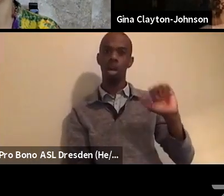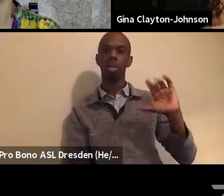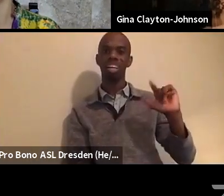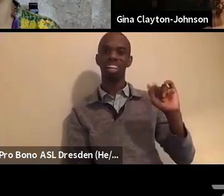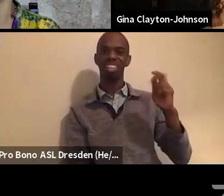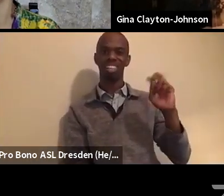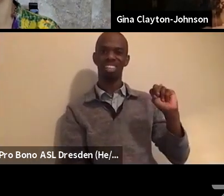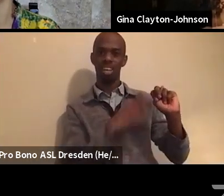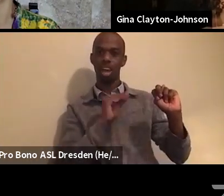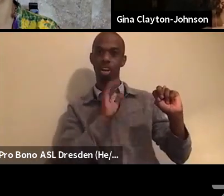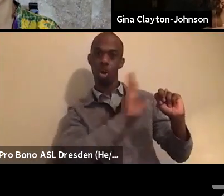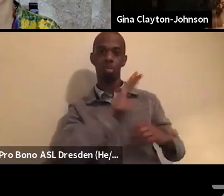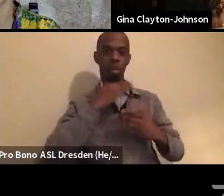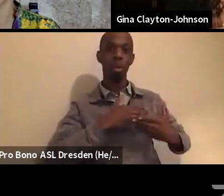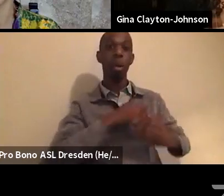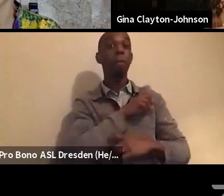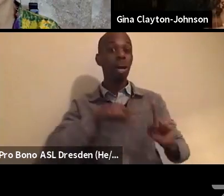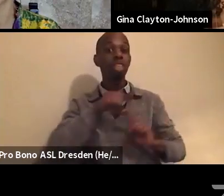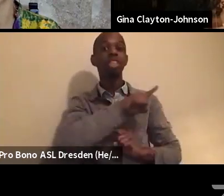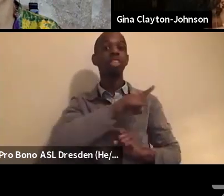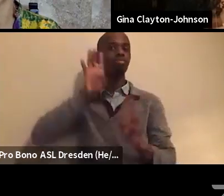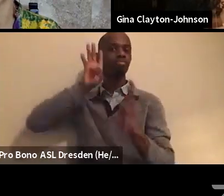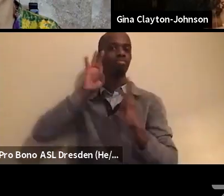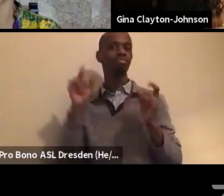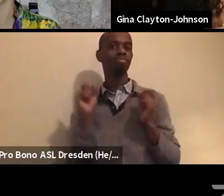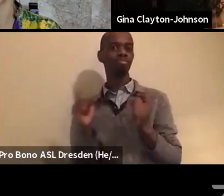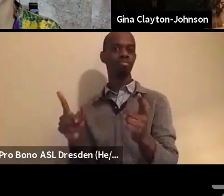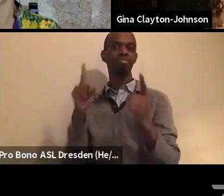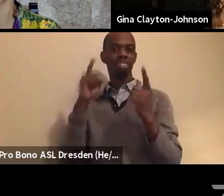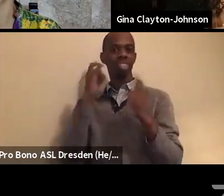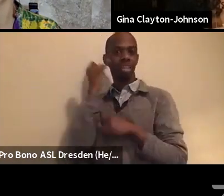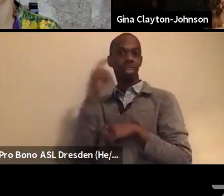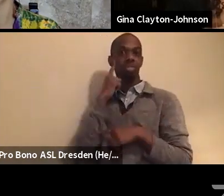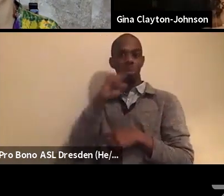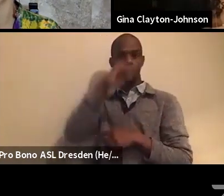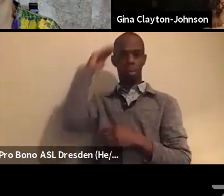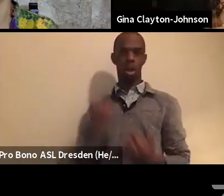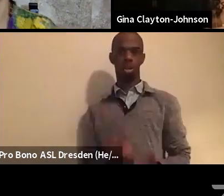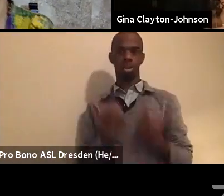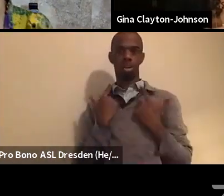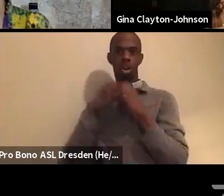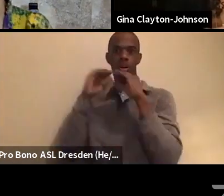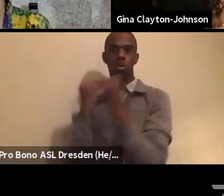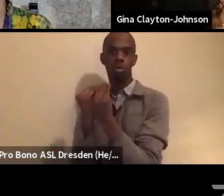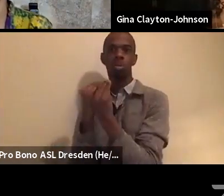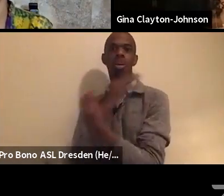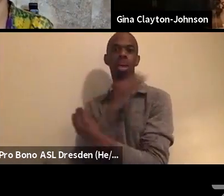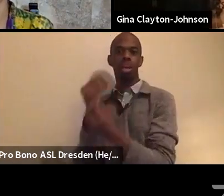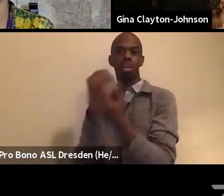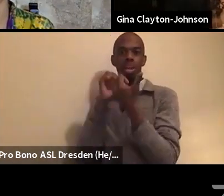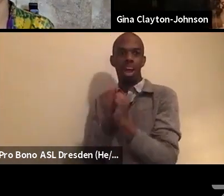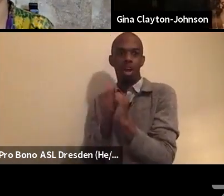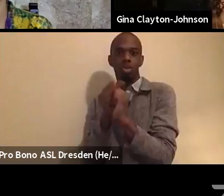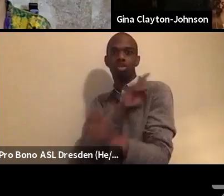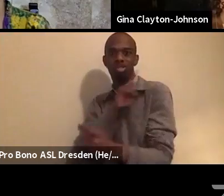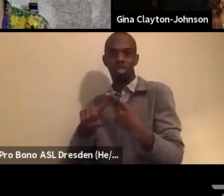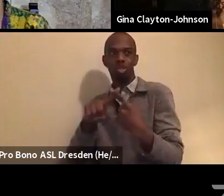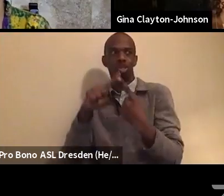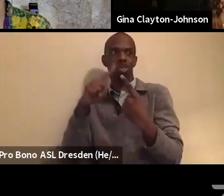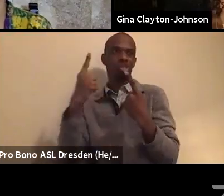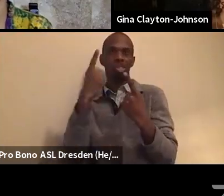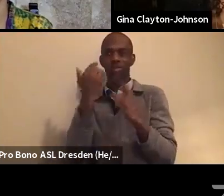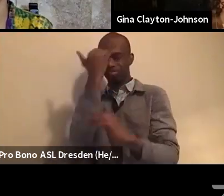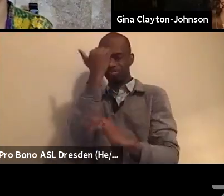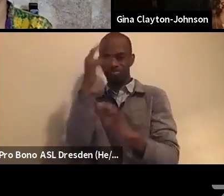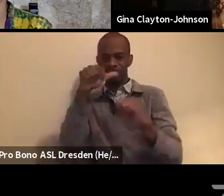in response to the uprisings. And we really came together as a